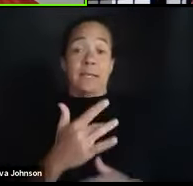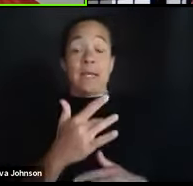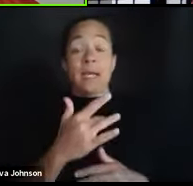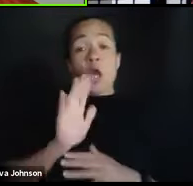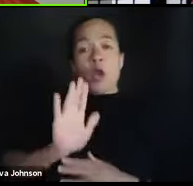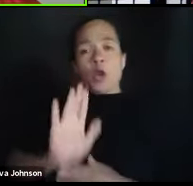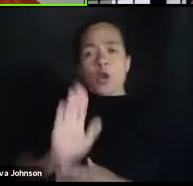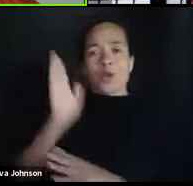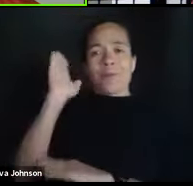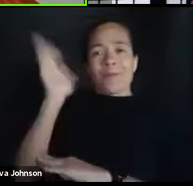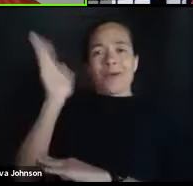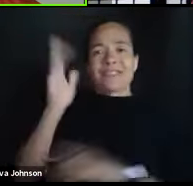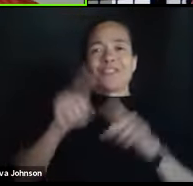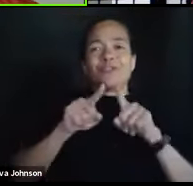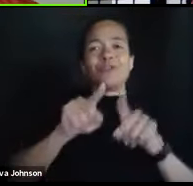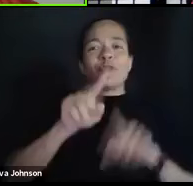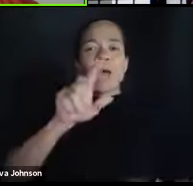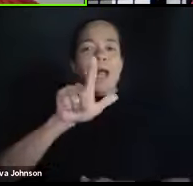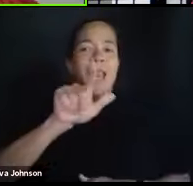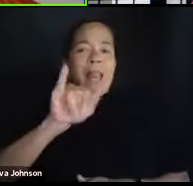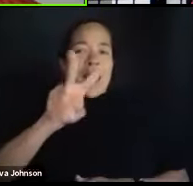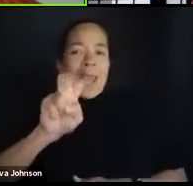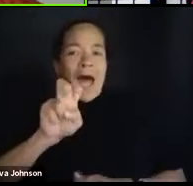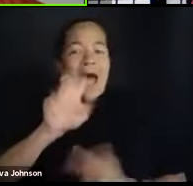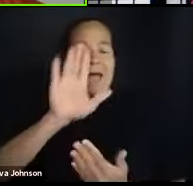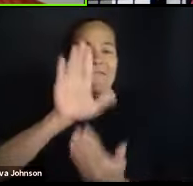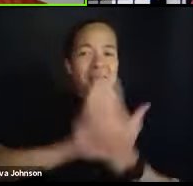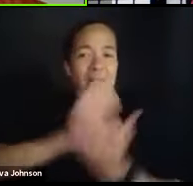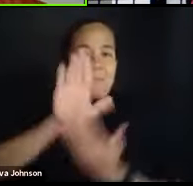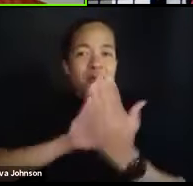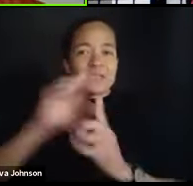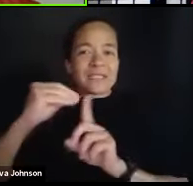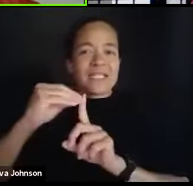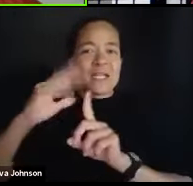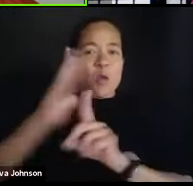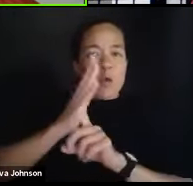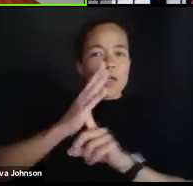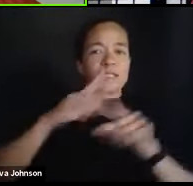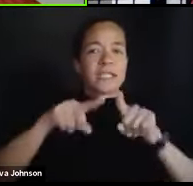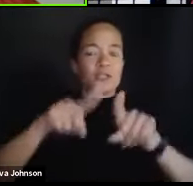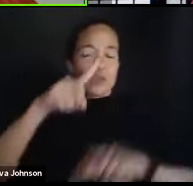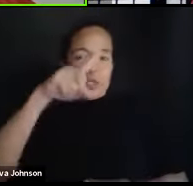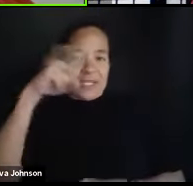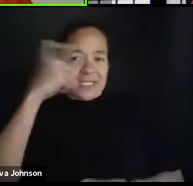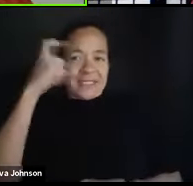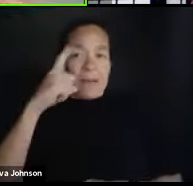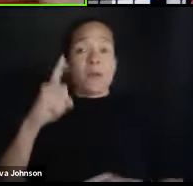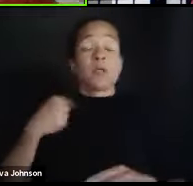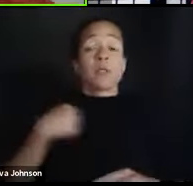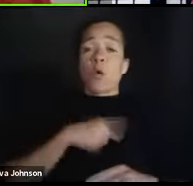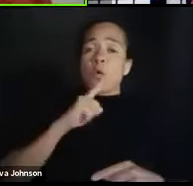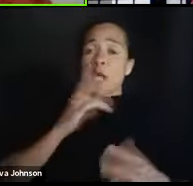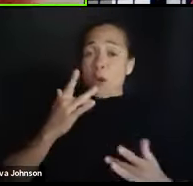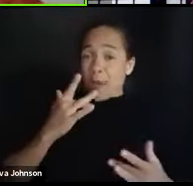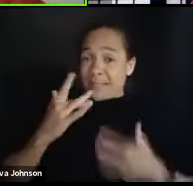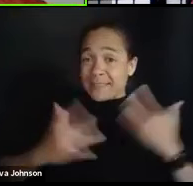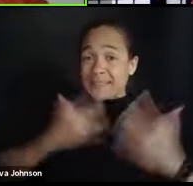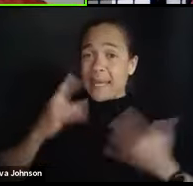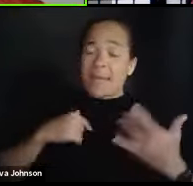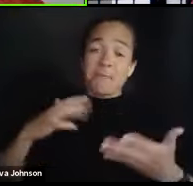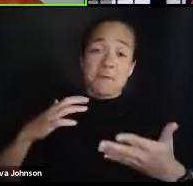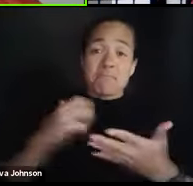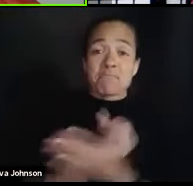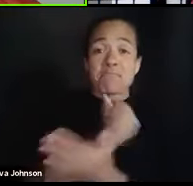during our live in-person summer orientation. So we are very excited for obvious reasons to be able to offer this online